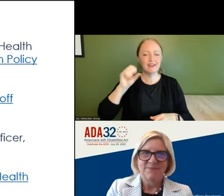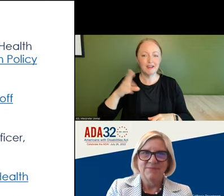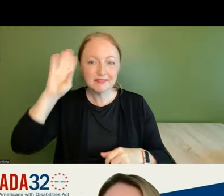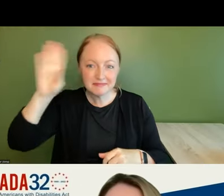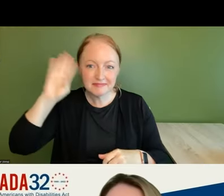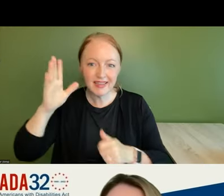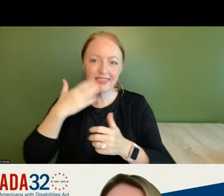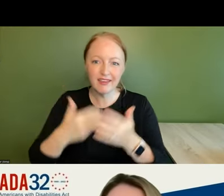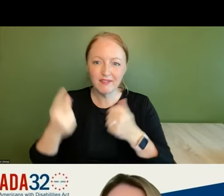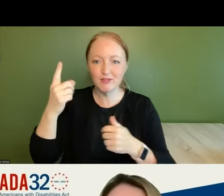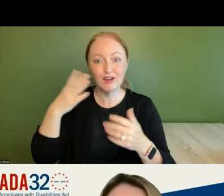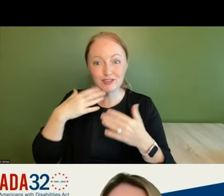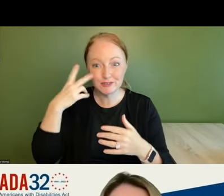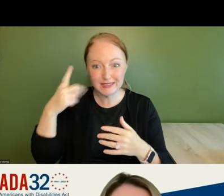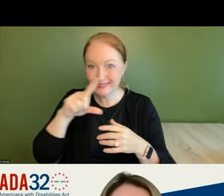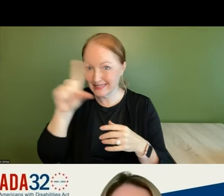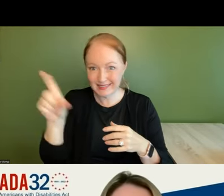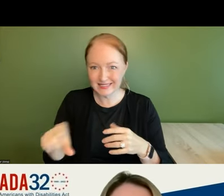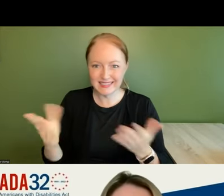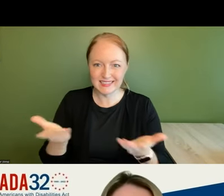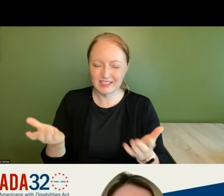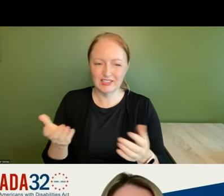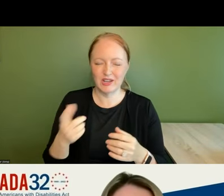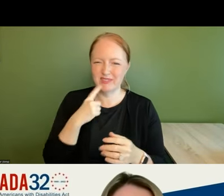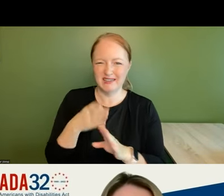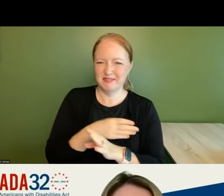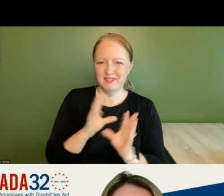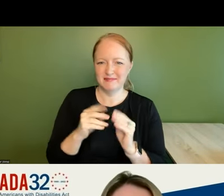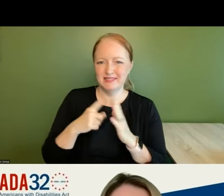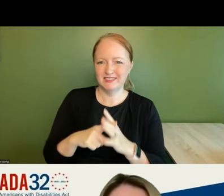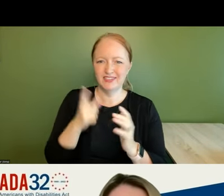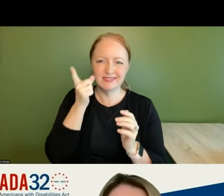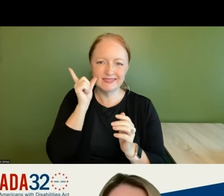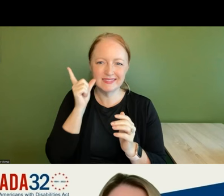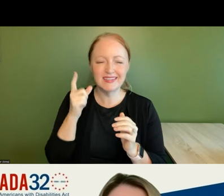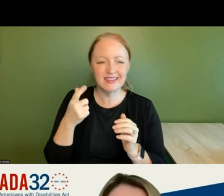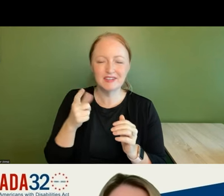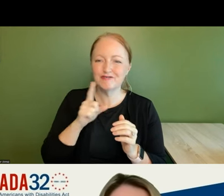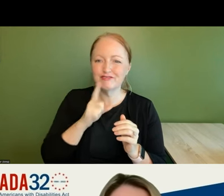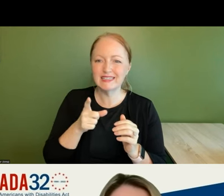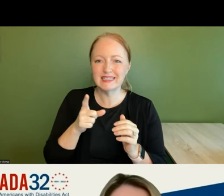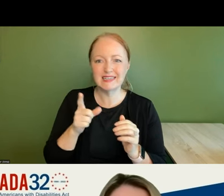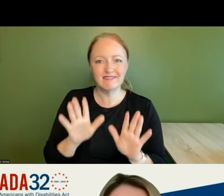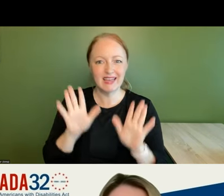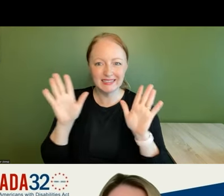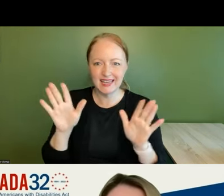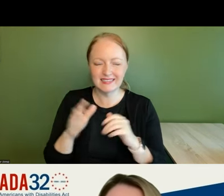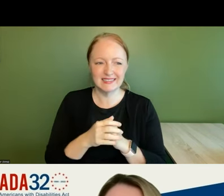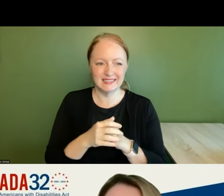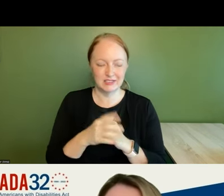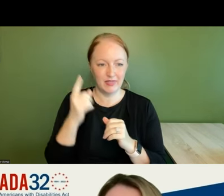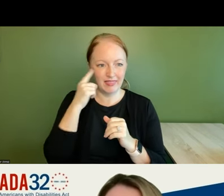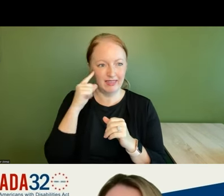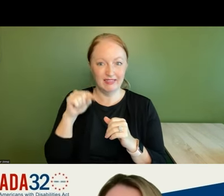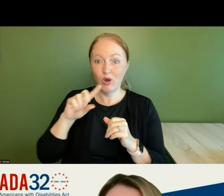you everyone it's so wonderful to see you all here i was saying before this meeting started uh that it's pretty fantastic uh to think that